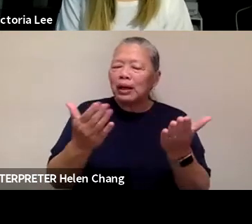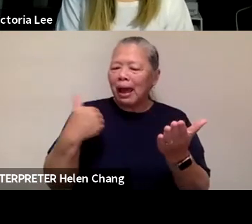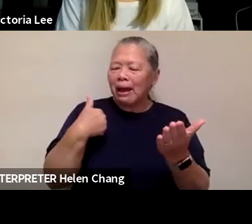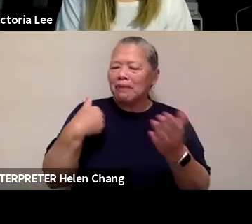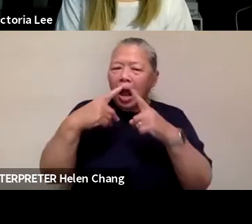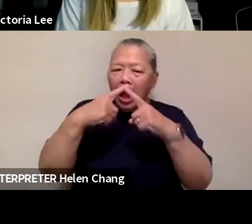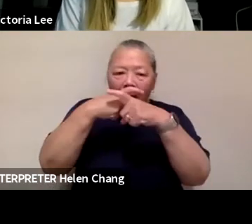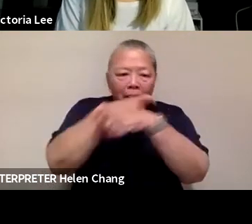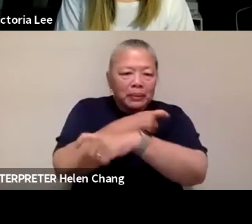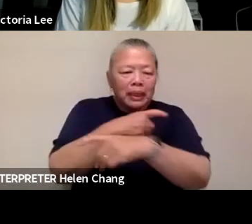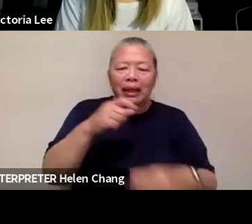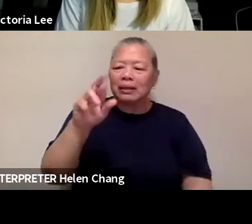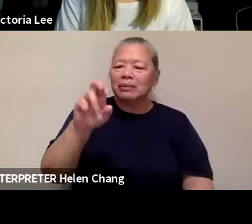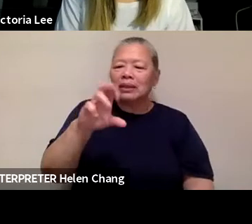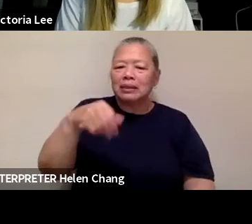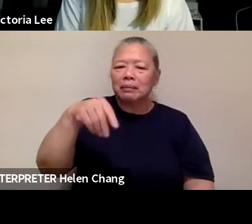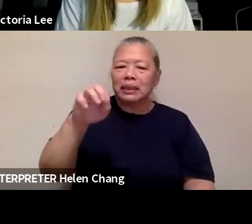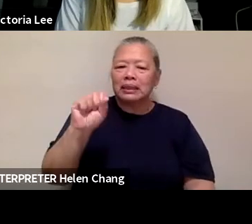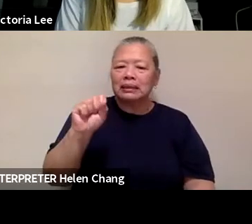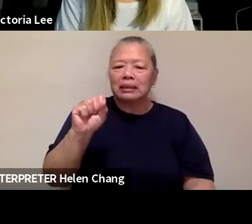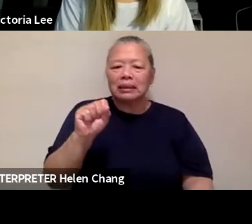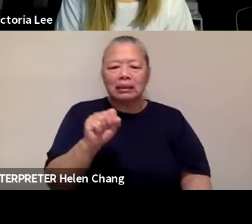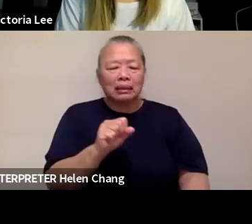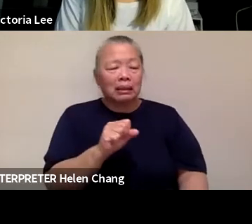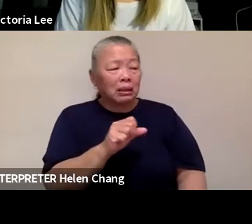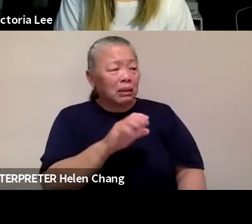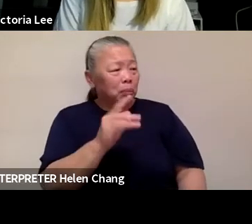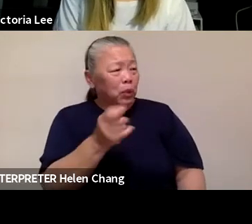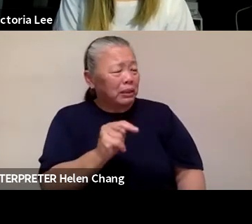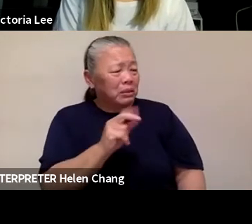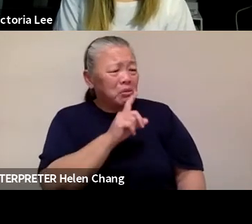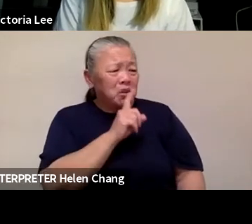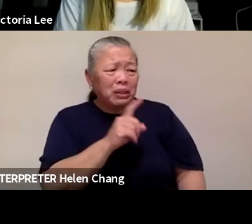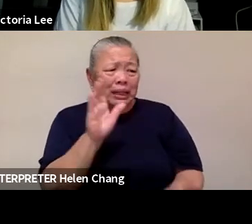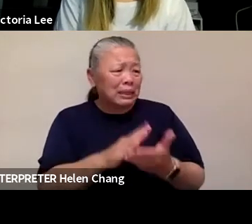I mean, actually, it's even less complicated than some of the things that we actually do